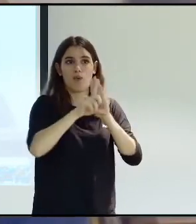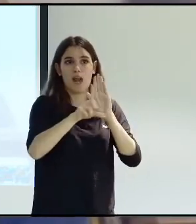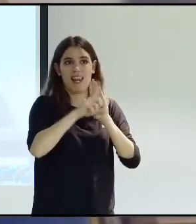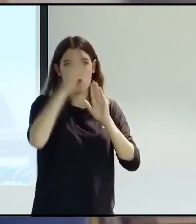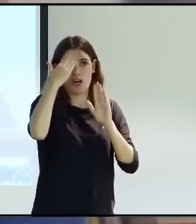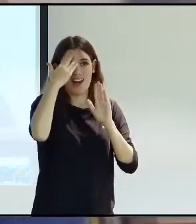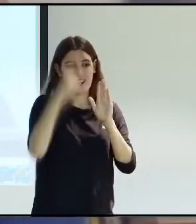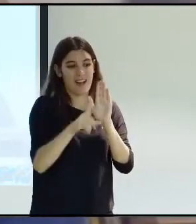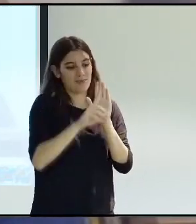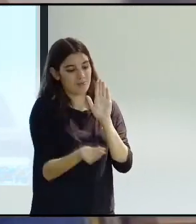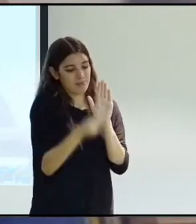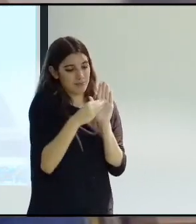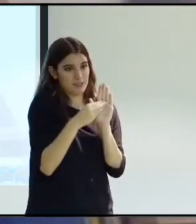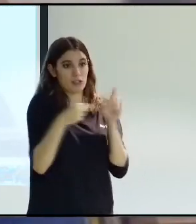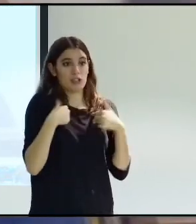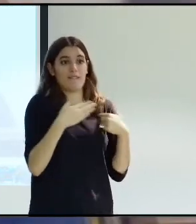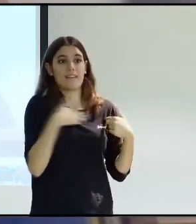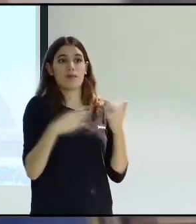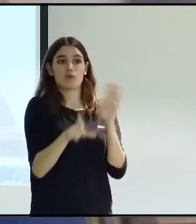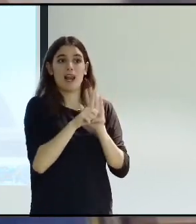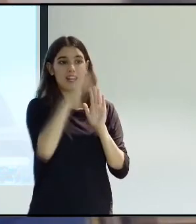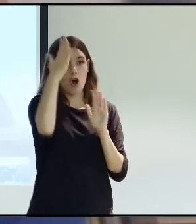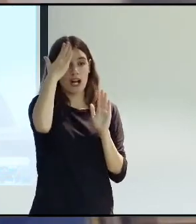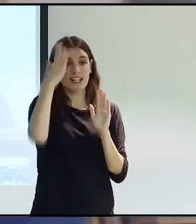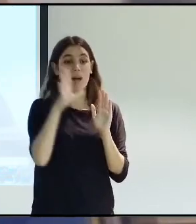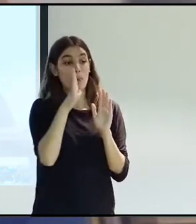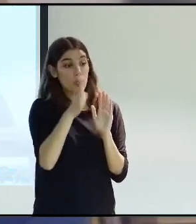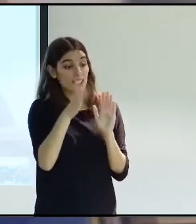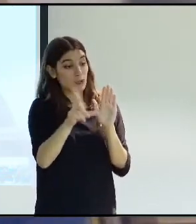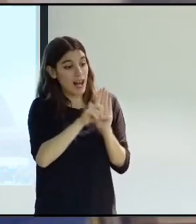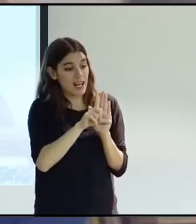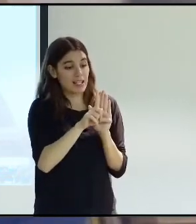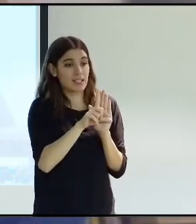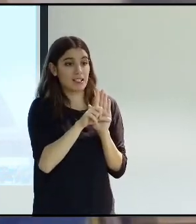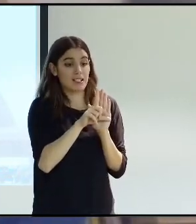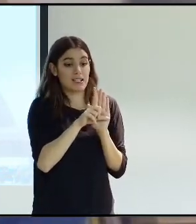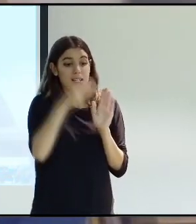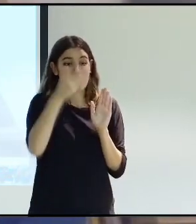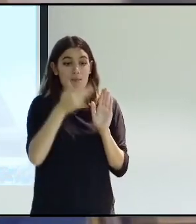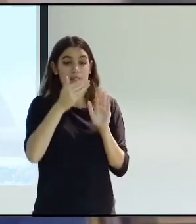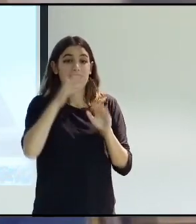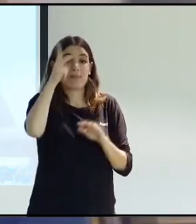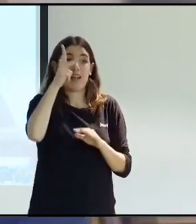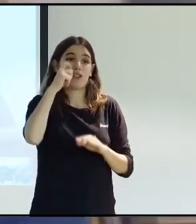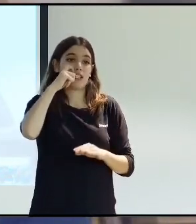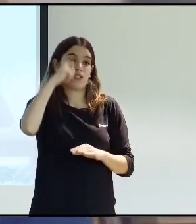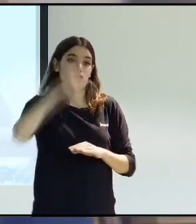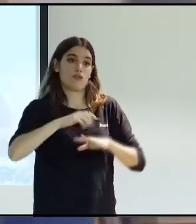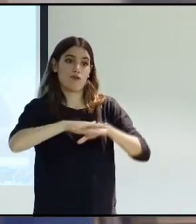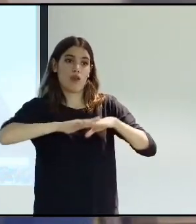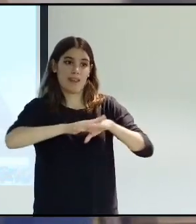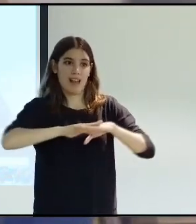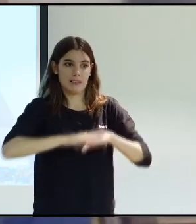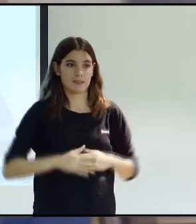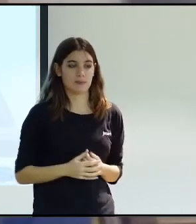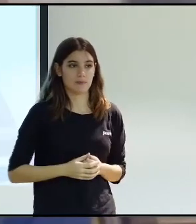an organic law. What we propose is an organic law, because this is a law which entails the basic rights.